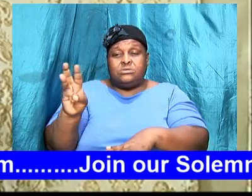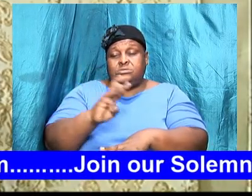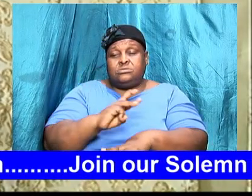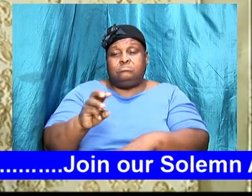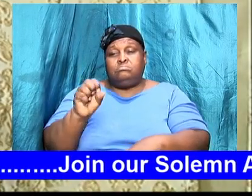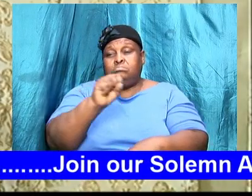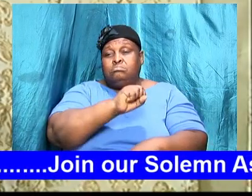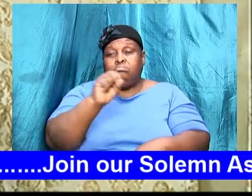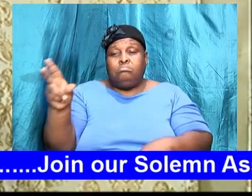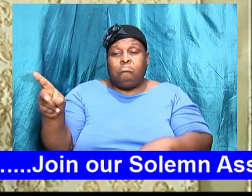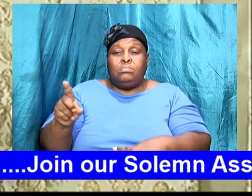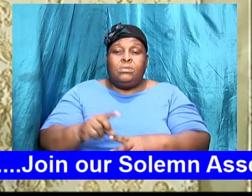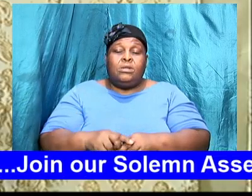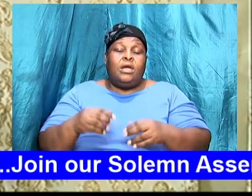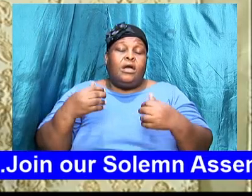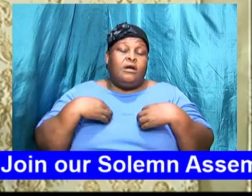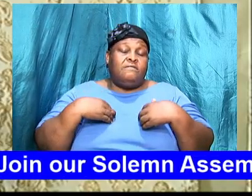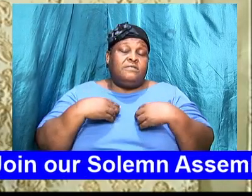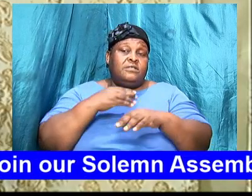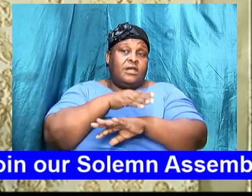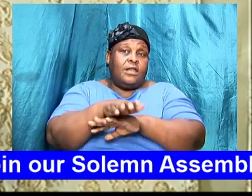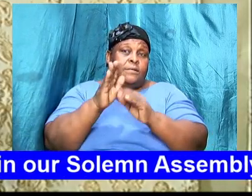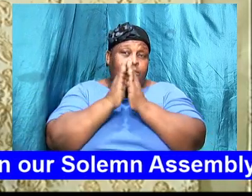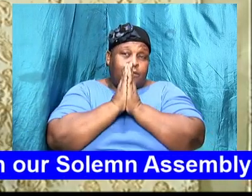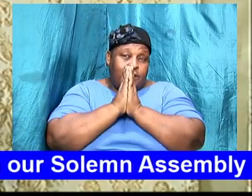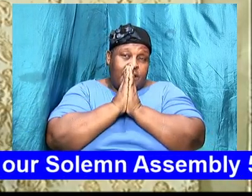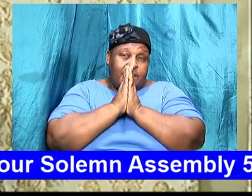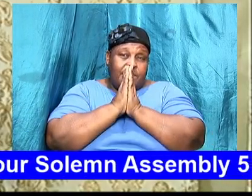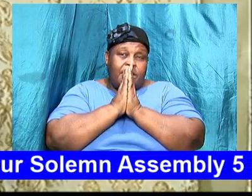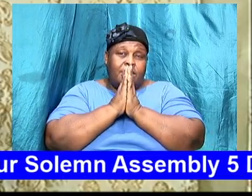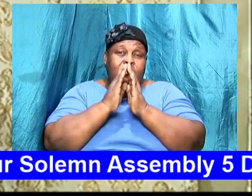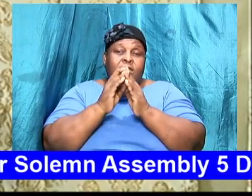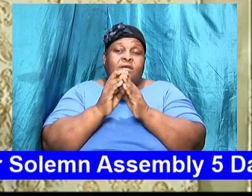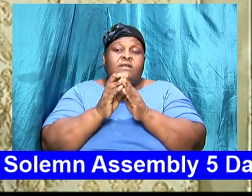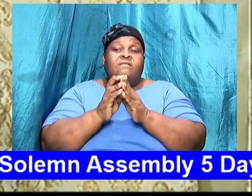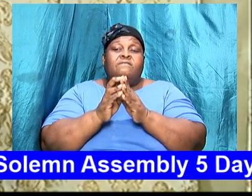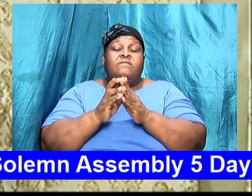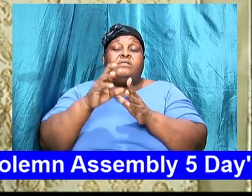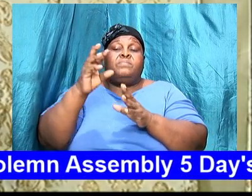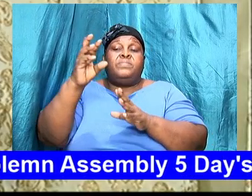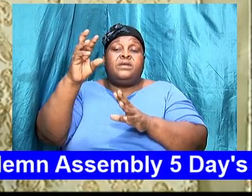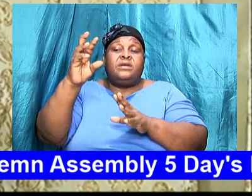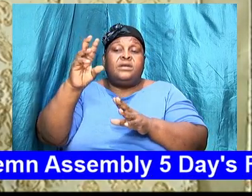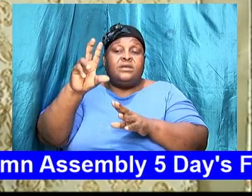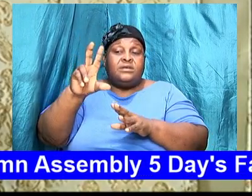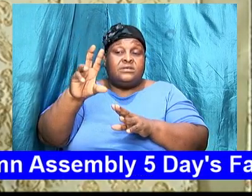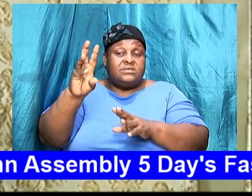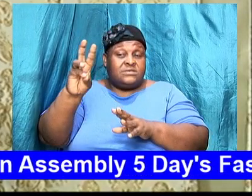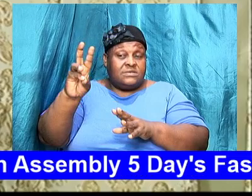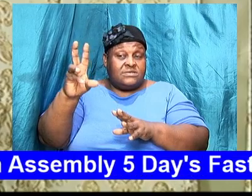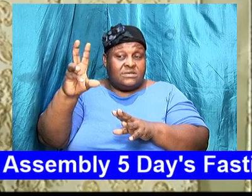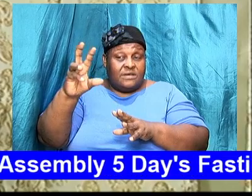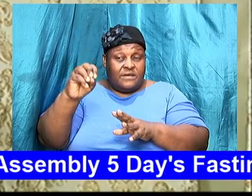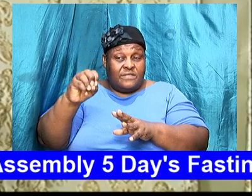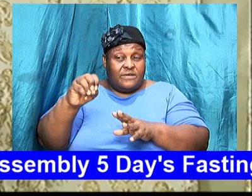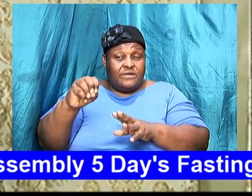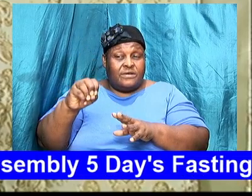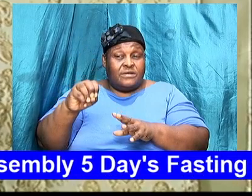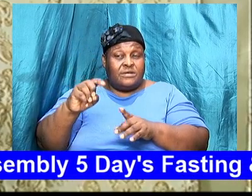from 630 to about 8 630 p.m. to about 8 p.m. so